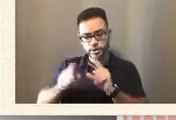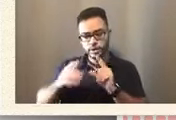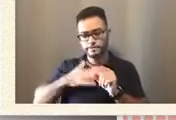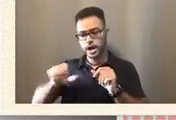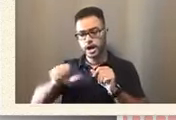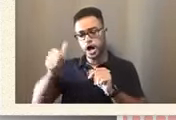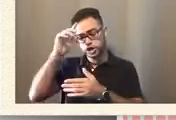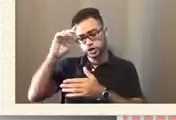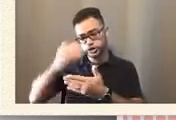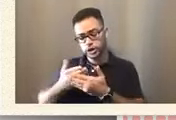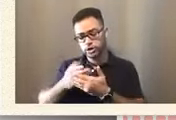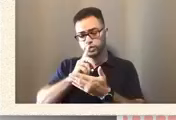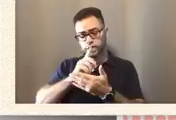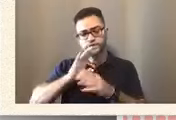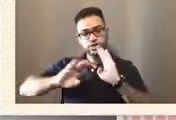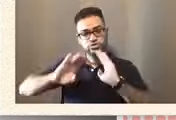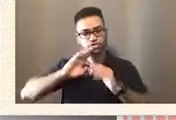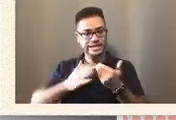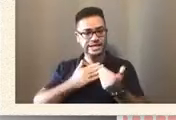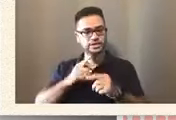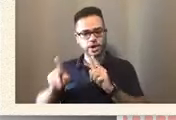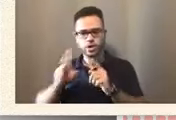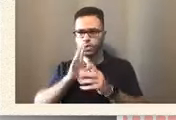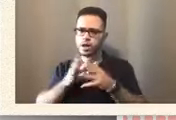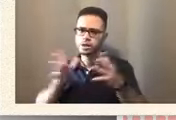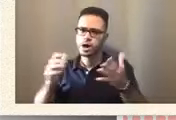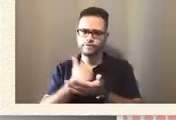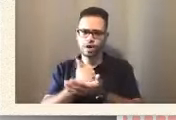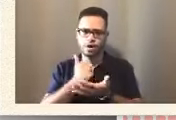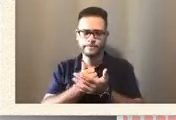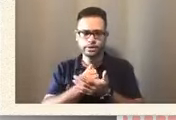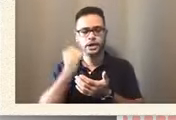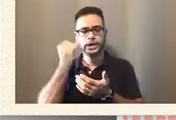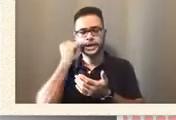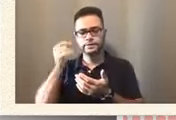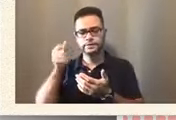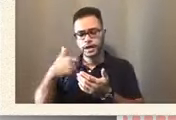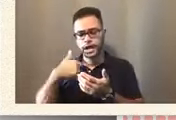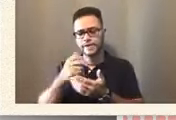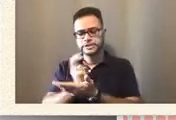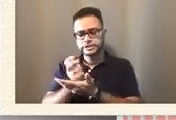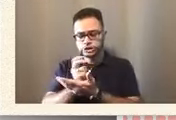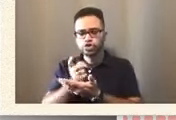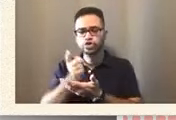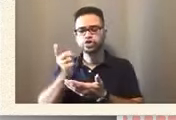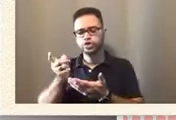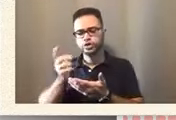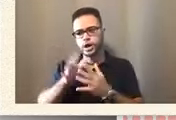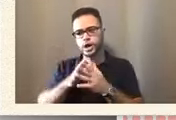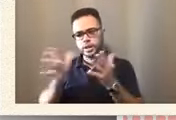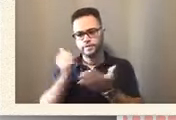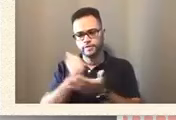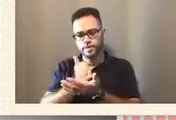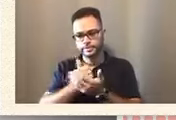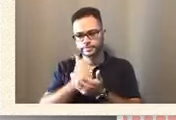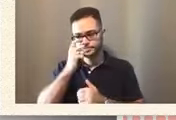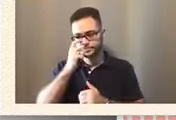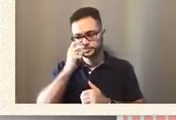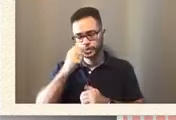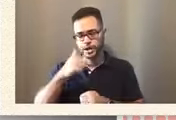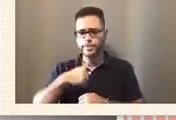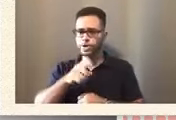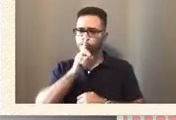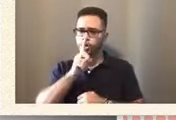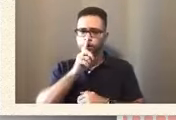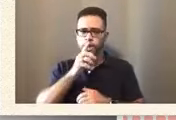big help. Most of the time, especially, you know, when he has a seizure, he's a big help. And I'm just really glad that we have the support group,